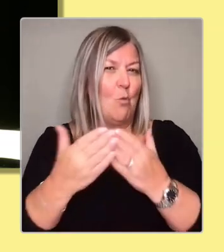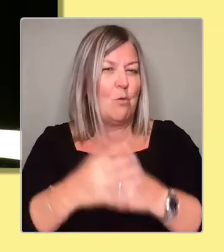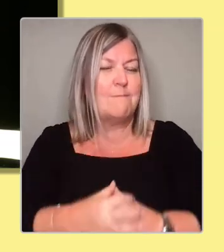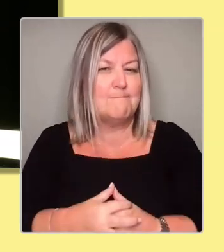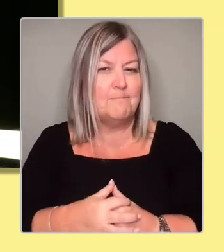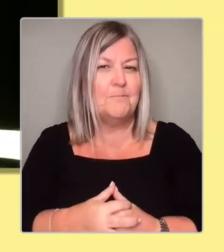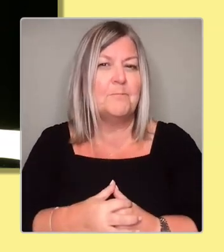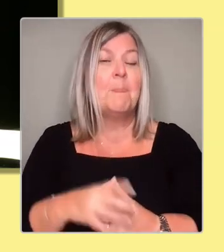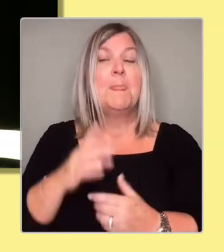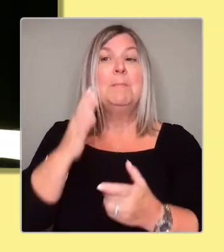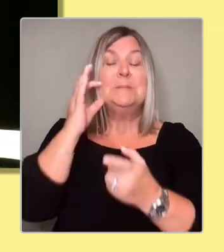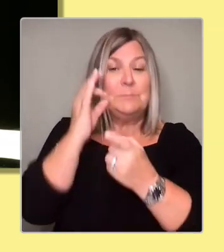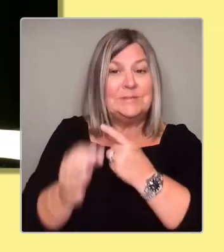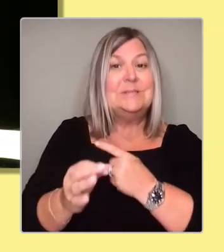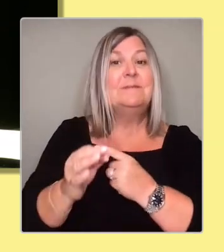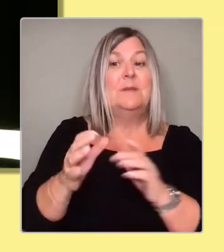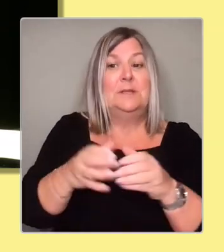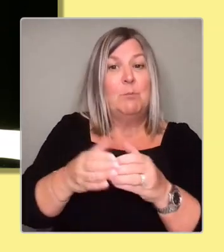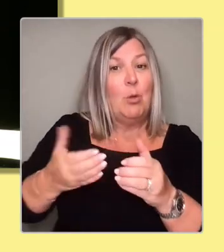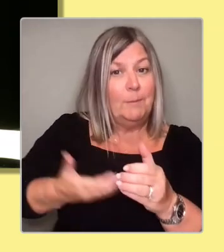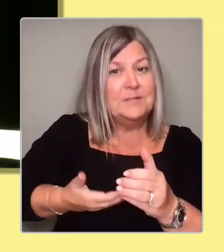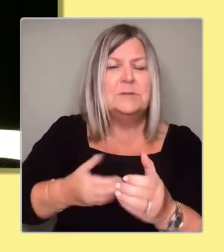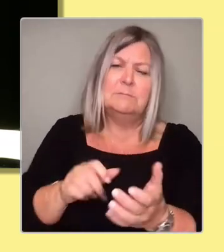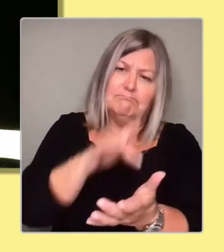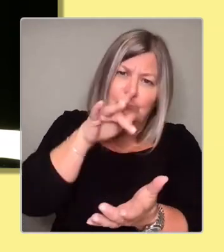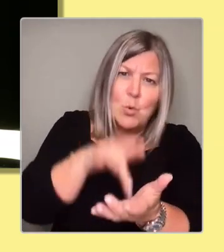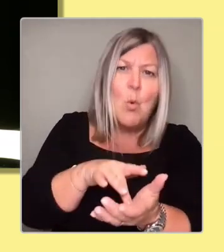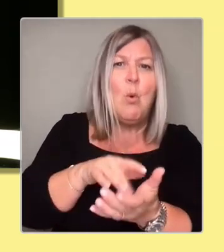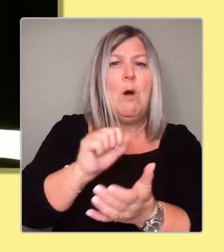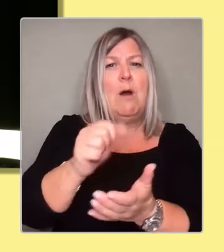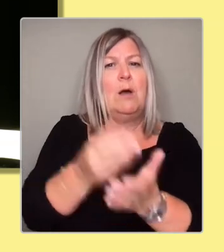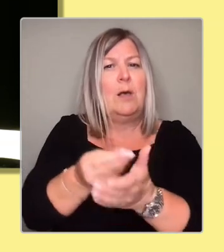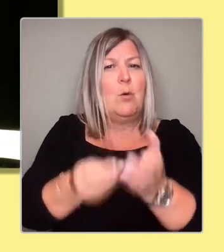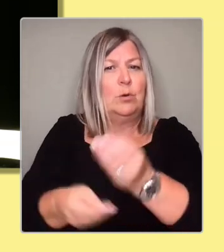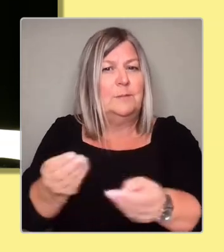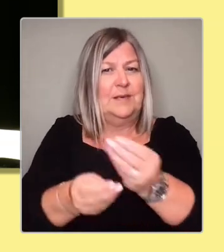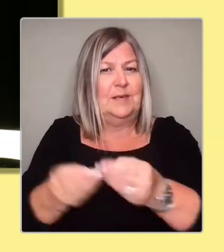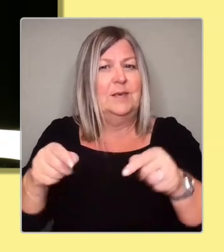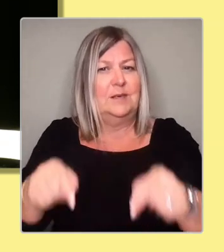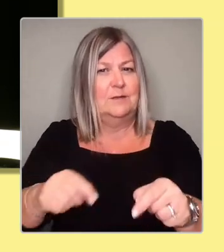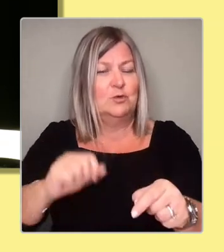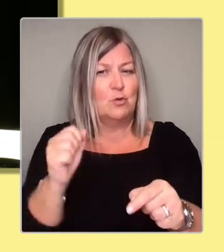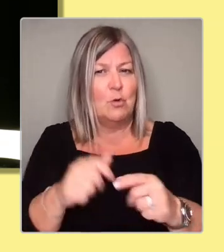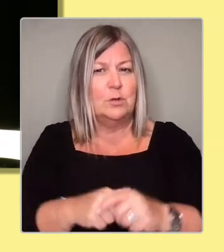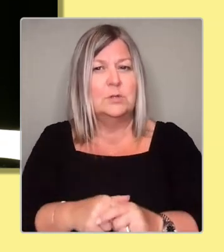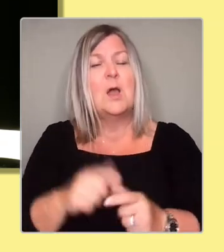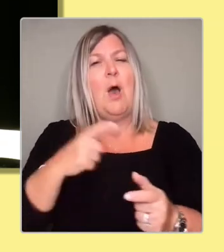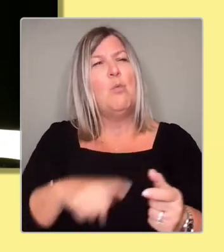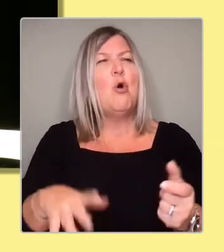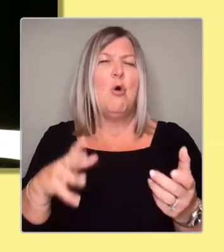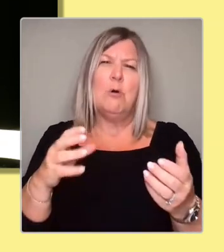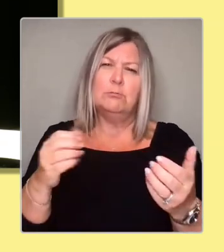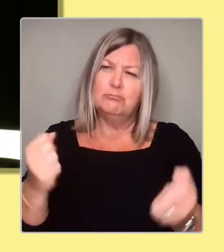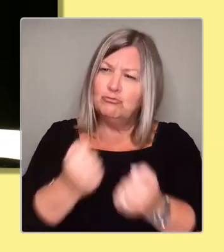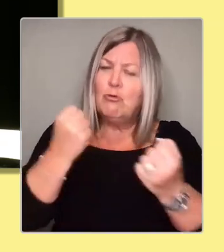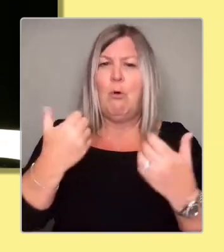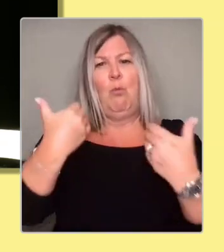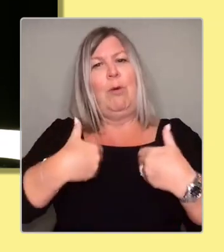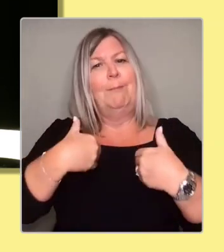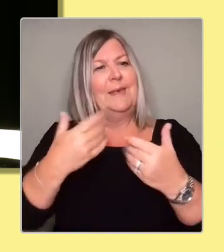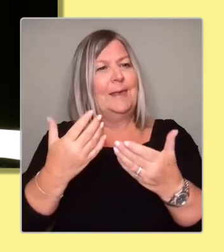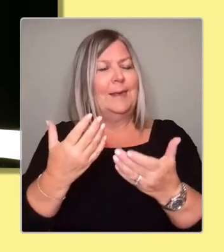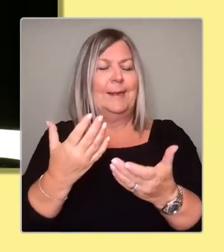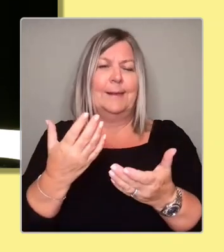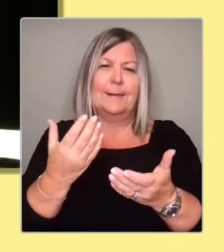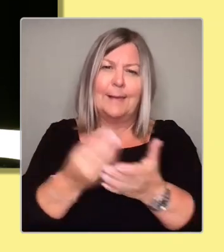are core to our economy. And I want to build, as I've said, a wellbeing economy that puts fairness and fair work right at the heart of our economy.